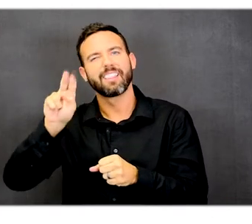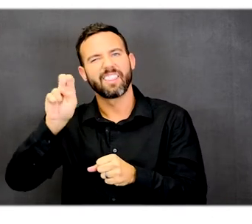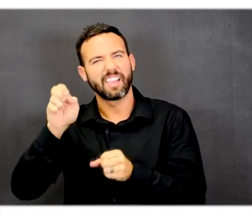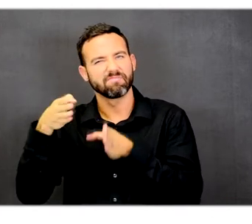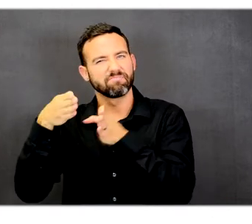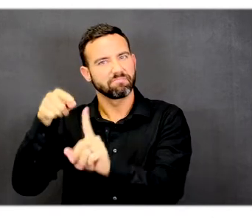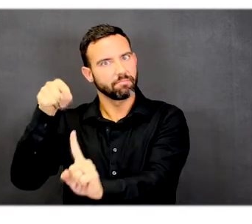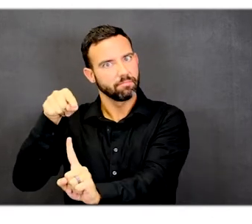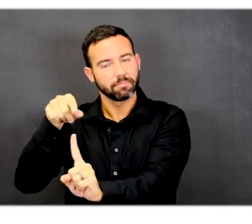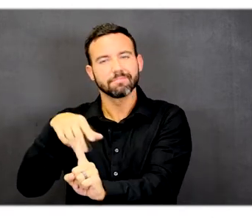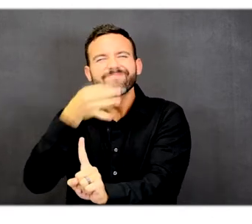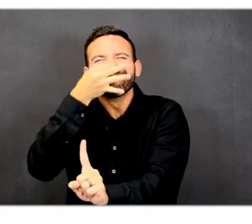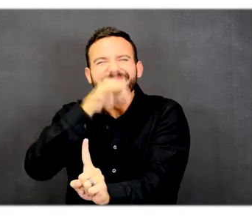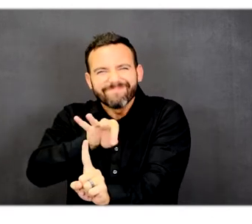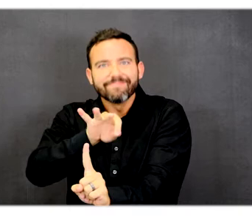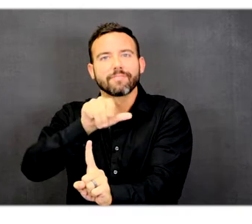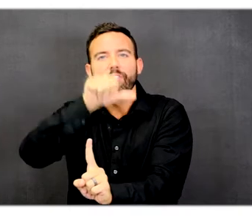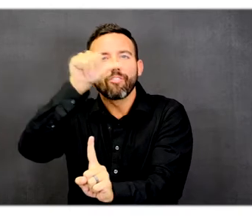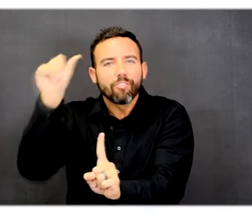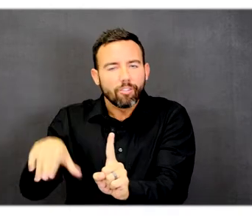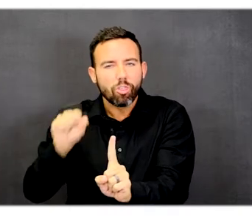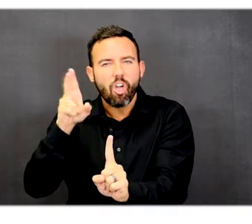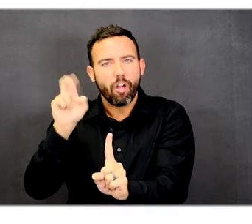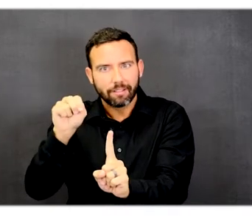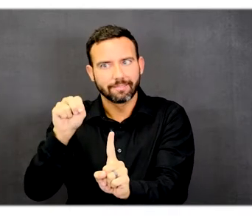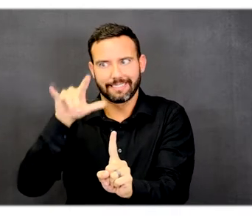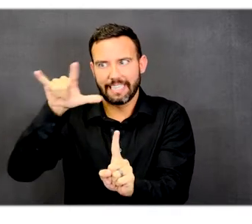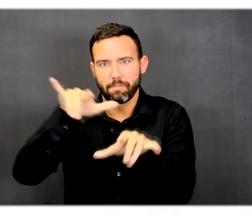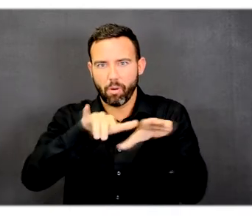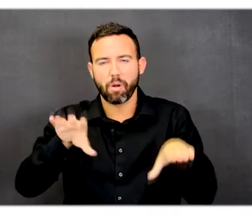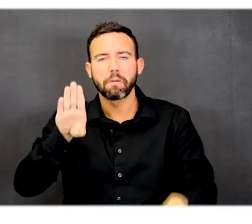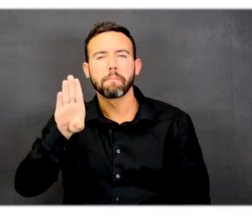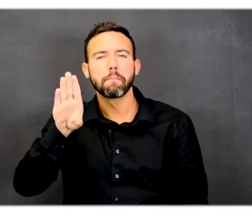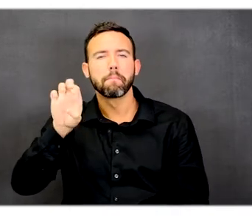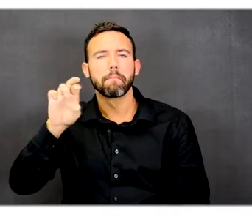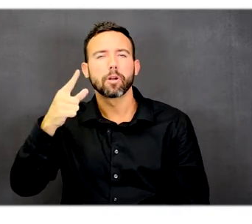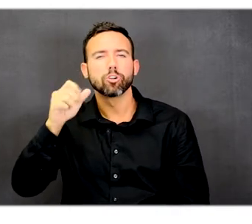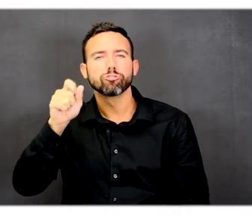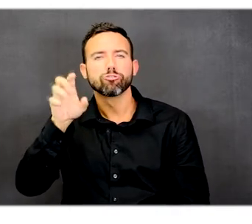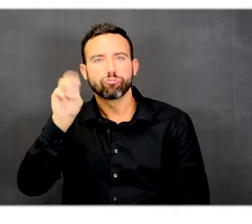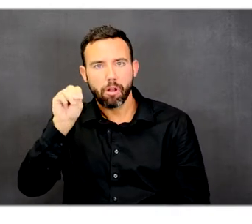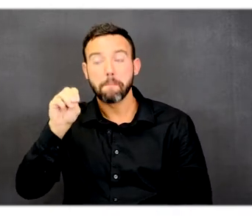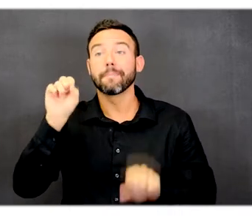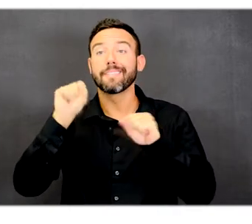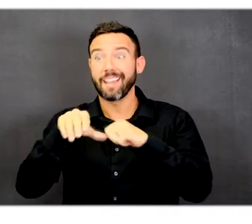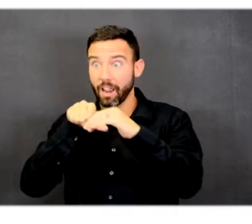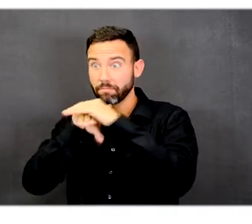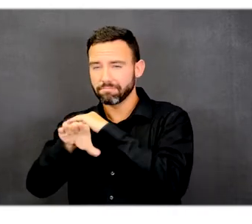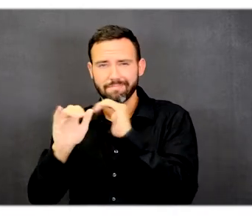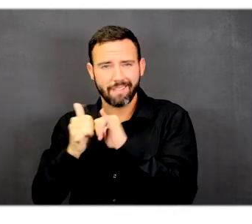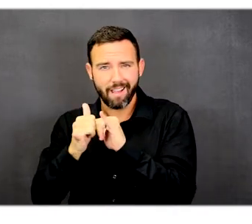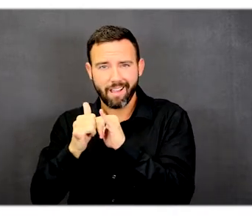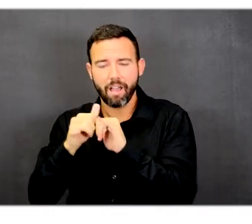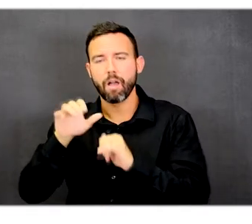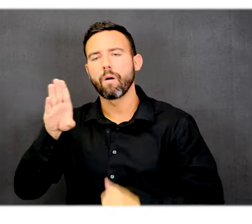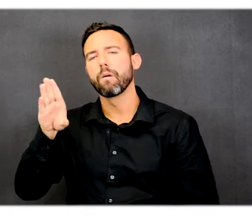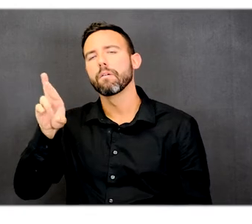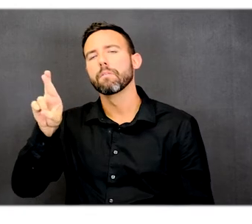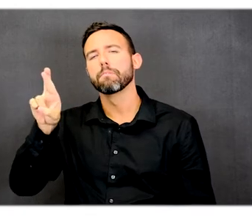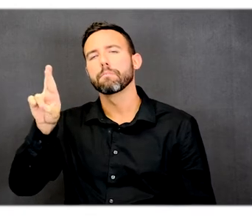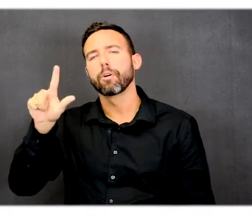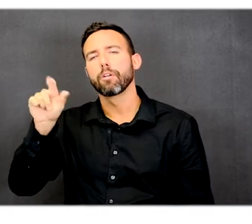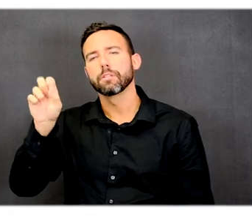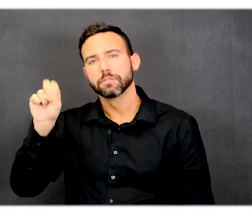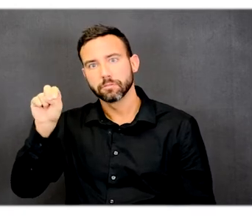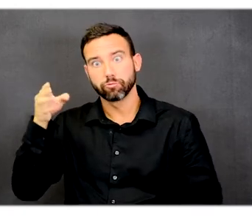This is nearby the Austin-Bergstrom Airport and has both access from Burleson Road and Stastny Road.